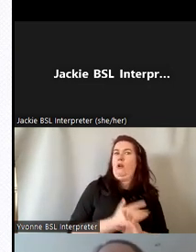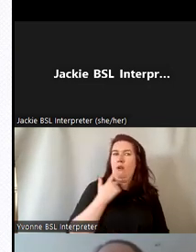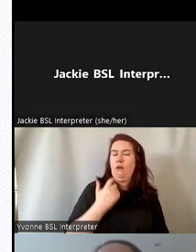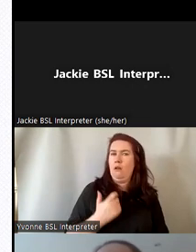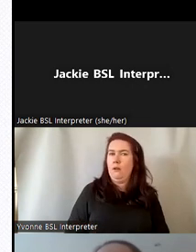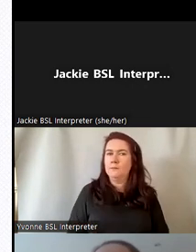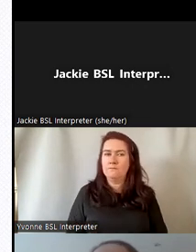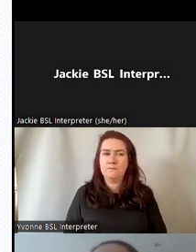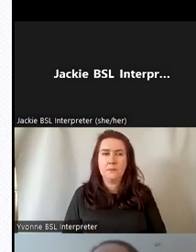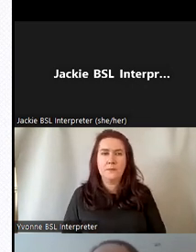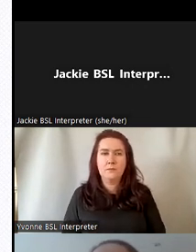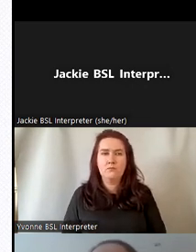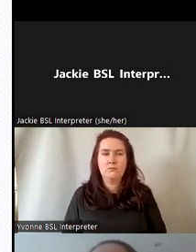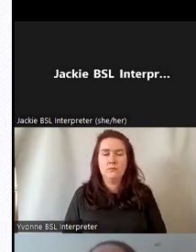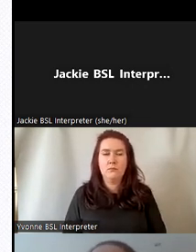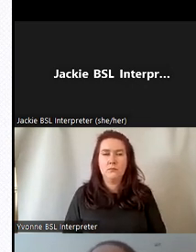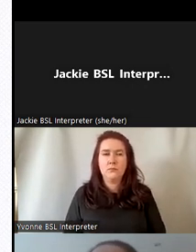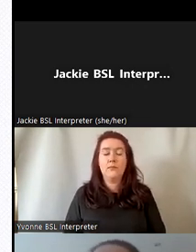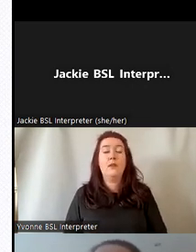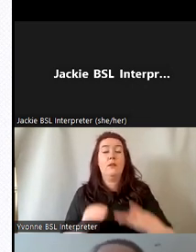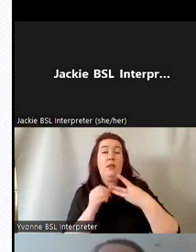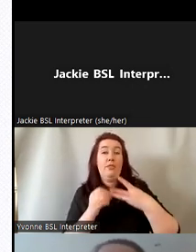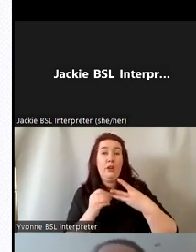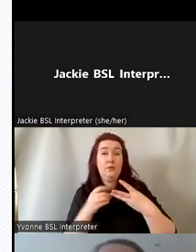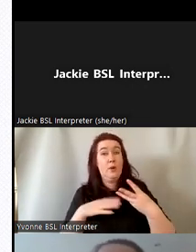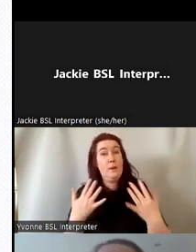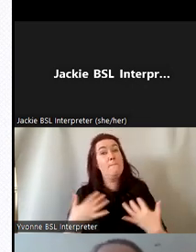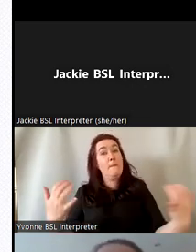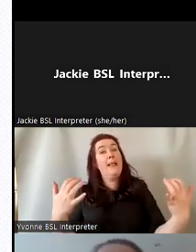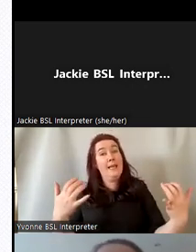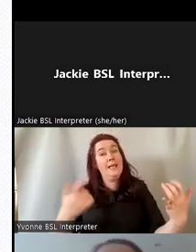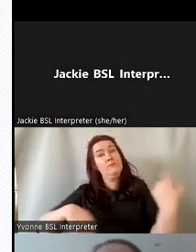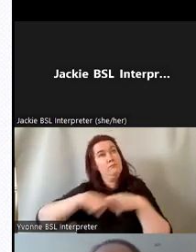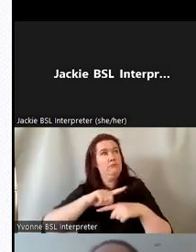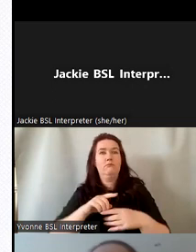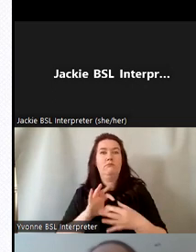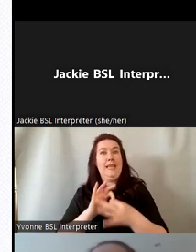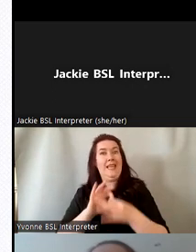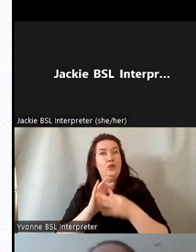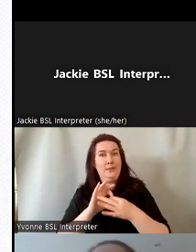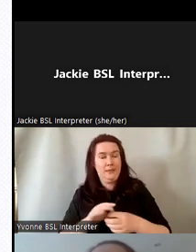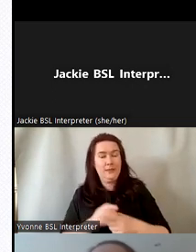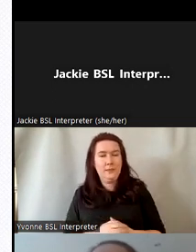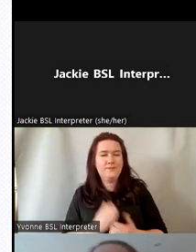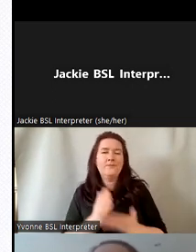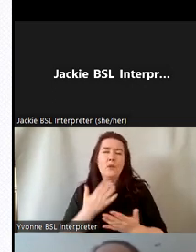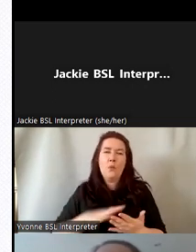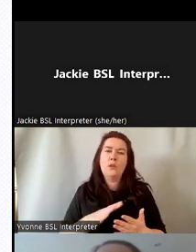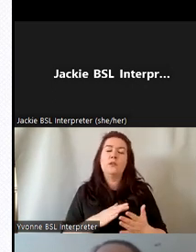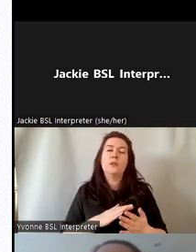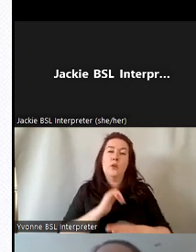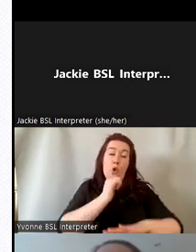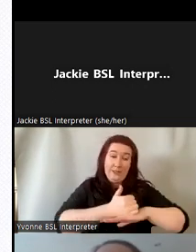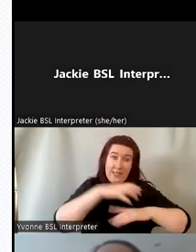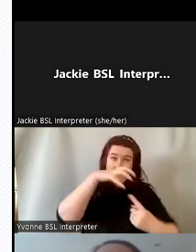um our third strand was public engagement and for this we really wanted to have a mixture of on-site and